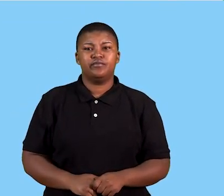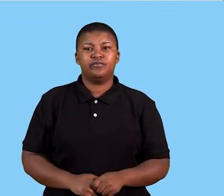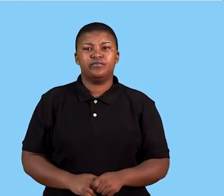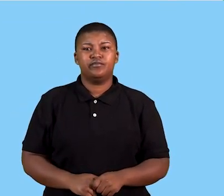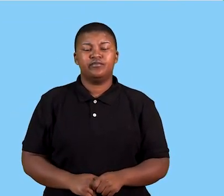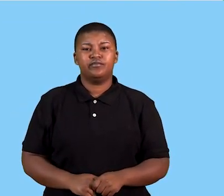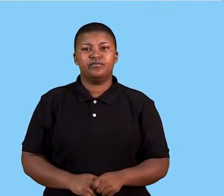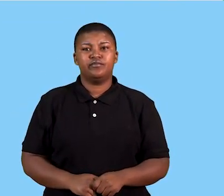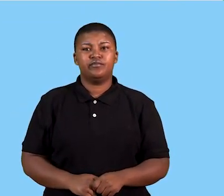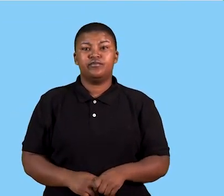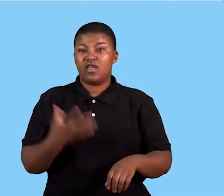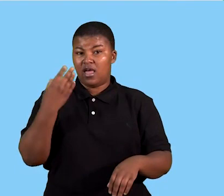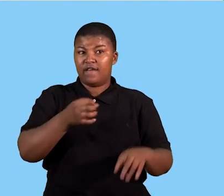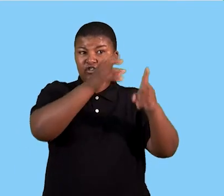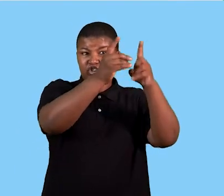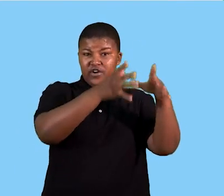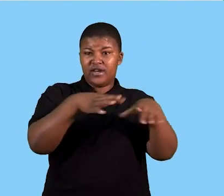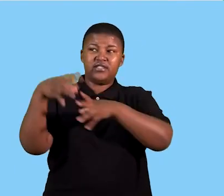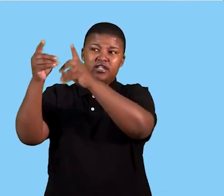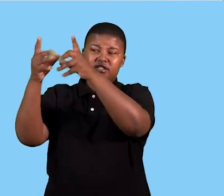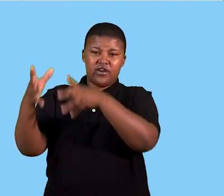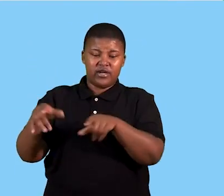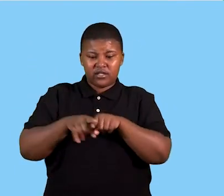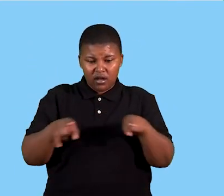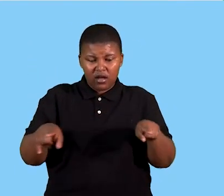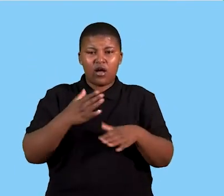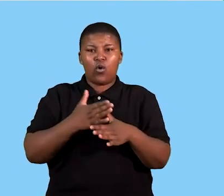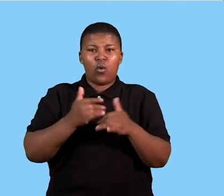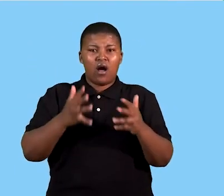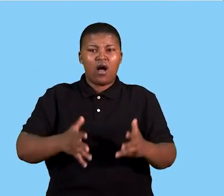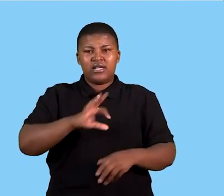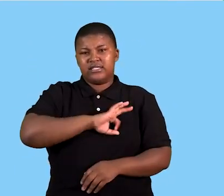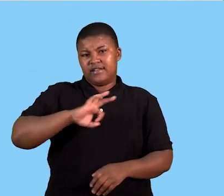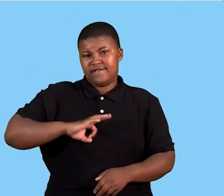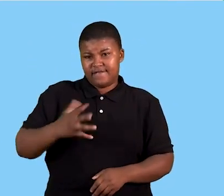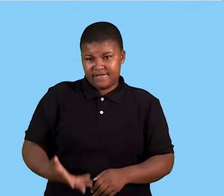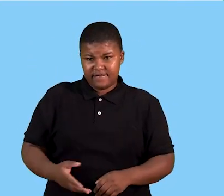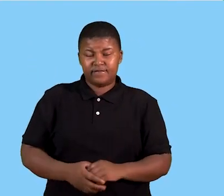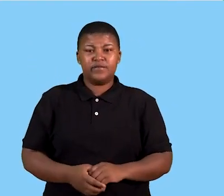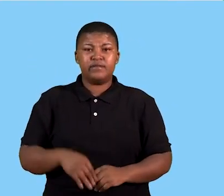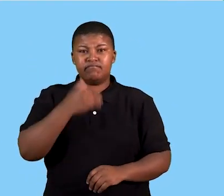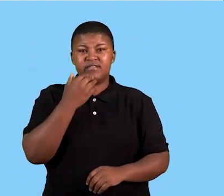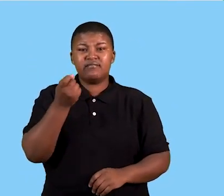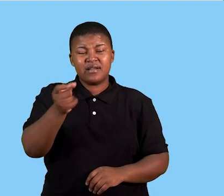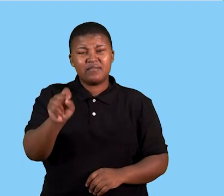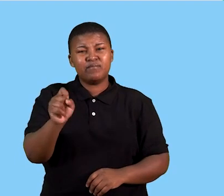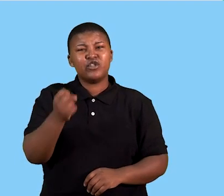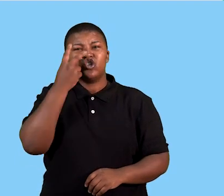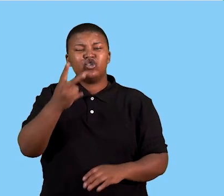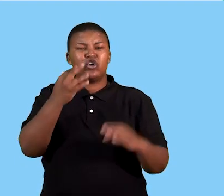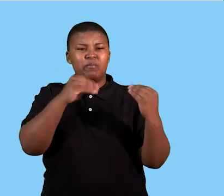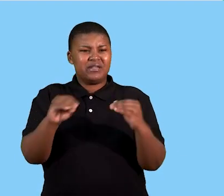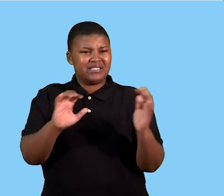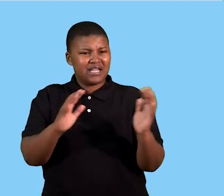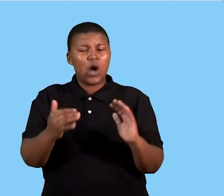management of the business, then your directors, and then your workers. So it shows us the hierarchy